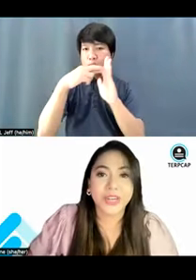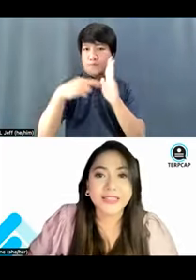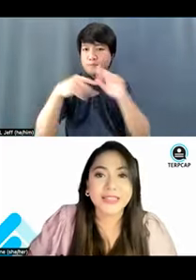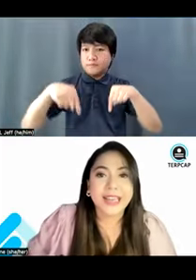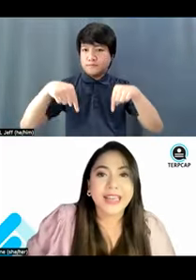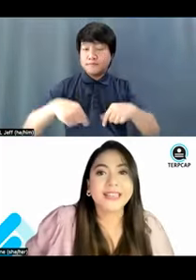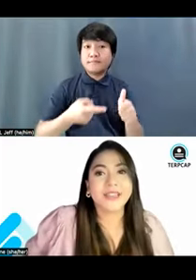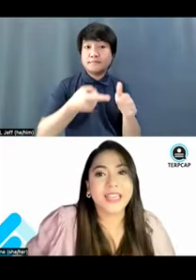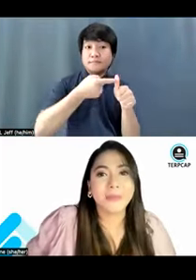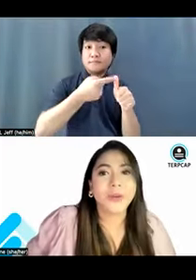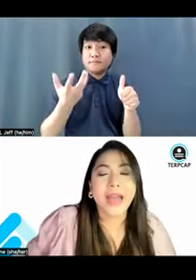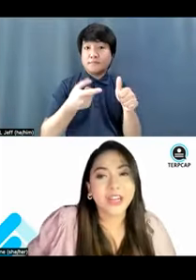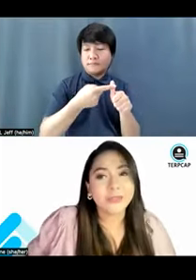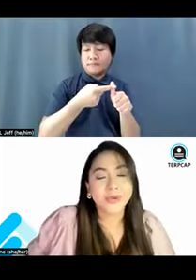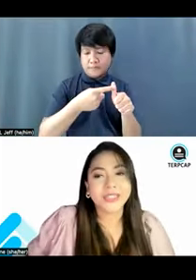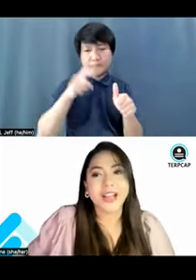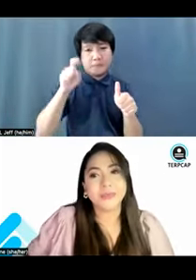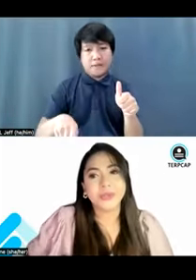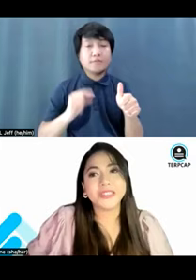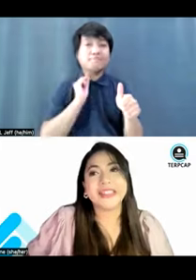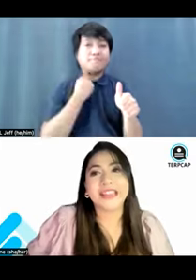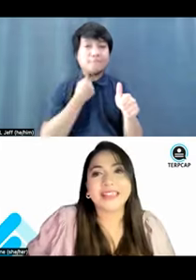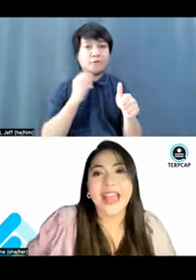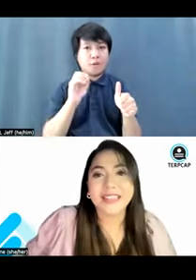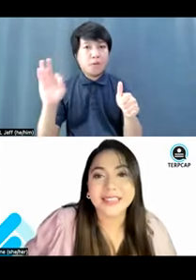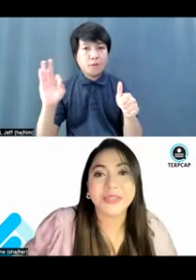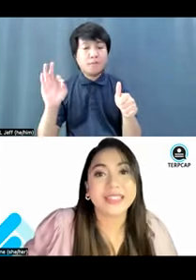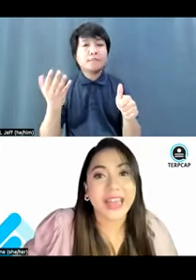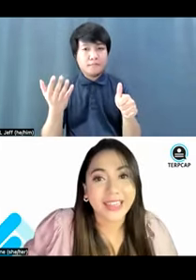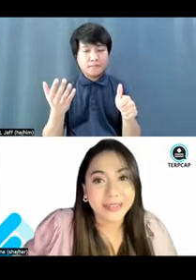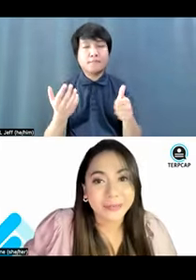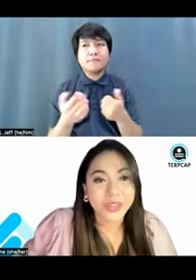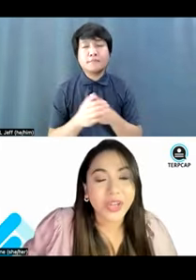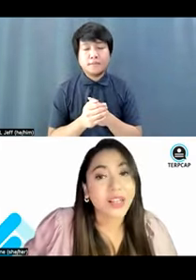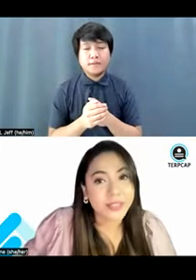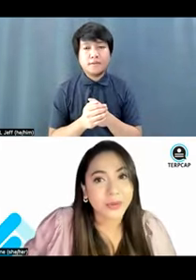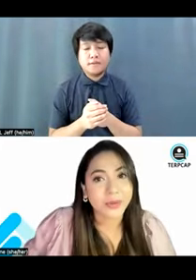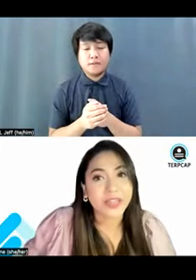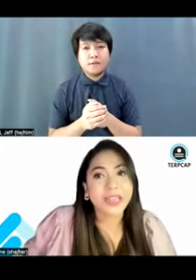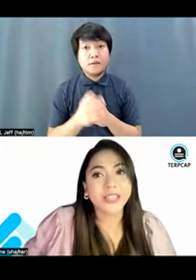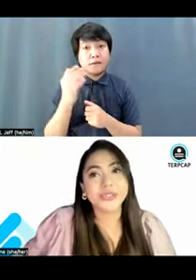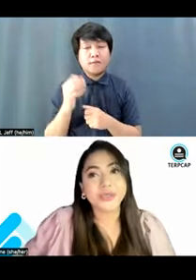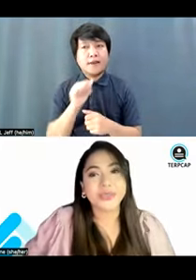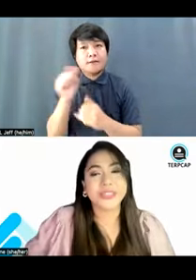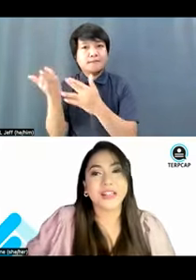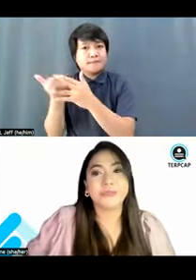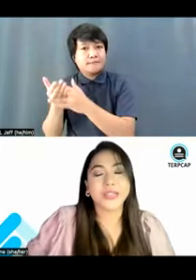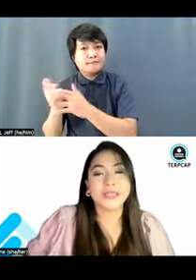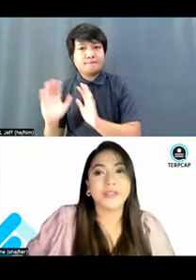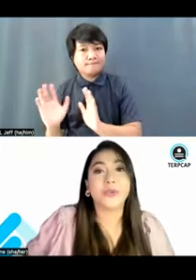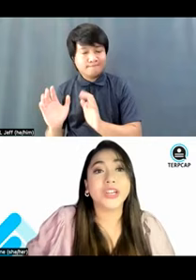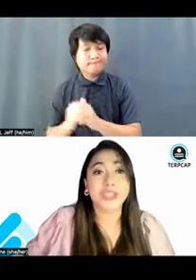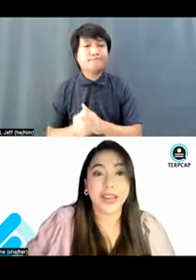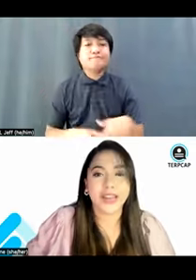First, is to keep your microphones on mute unless asked to recite. Also, introduce yourself